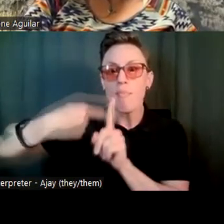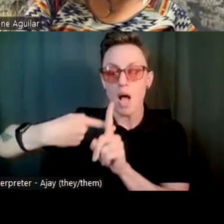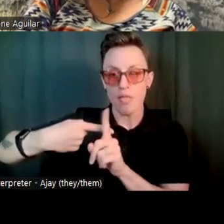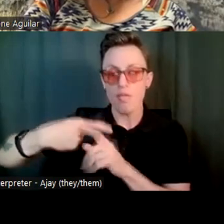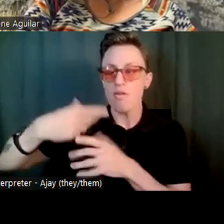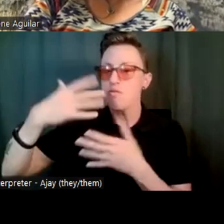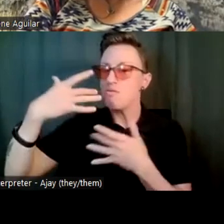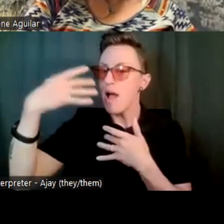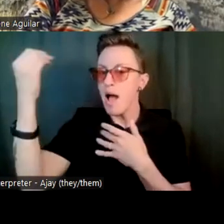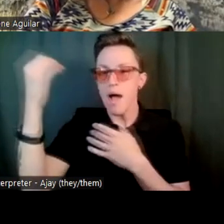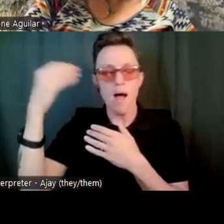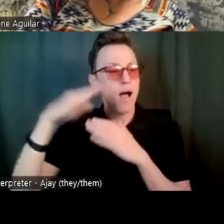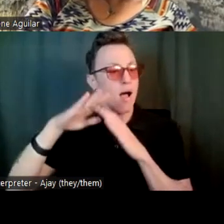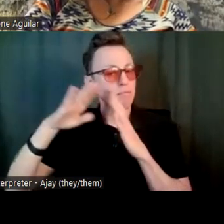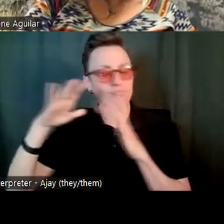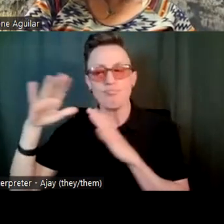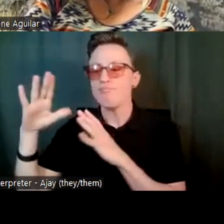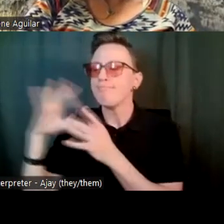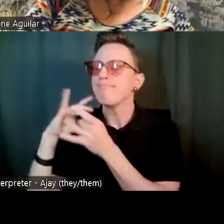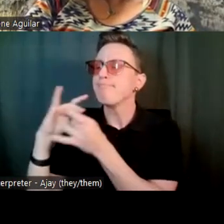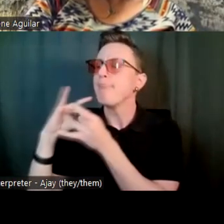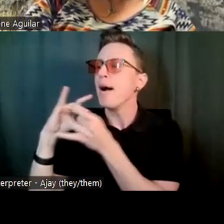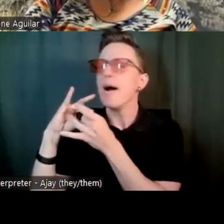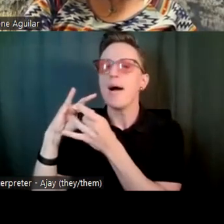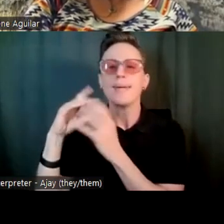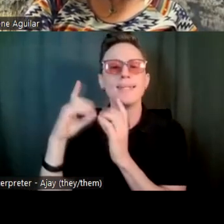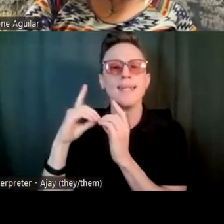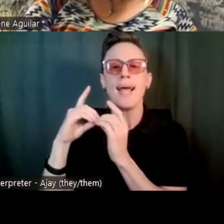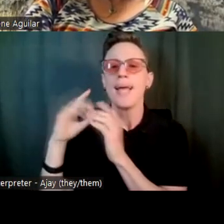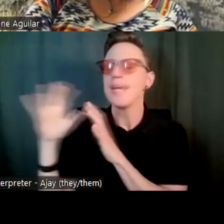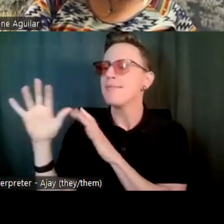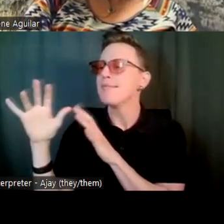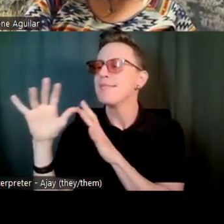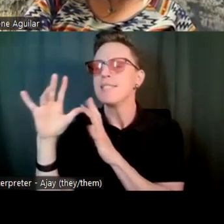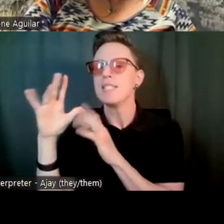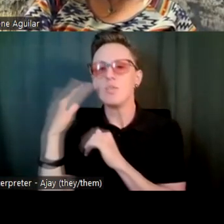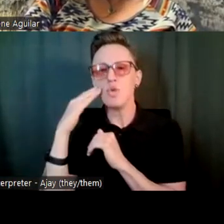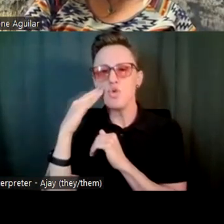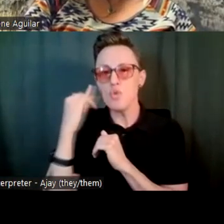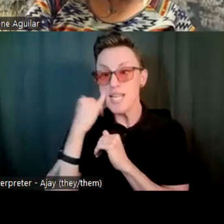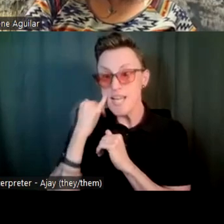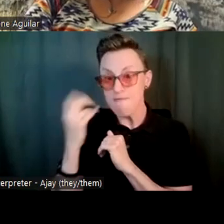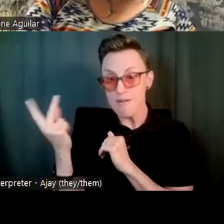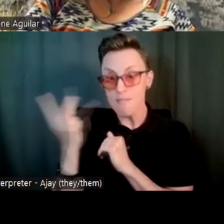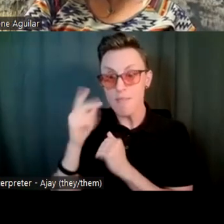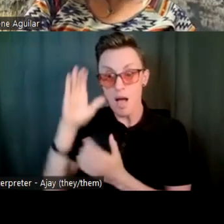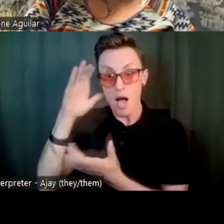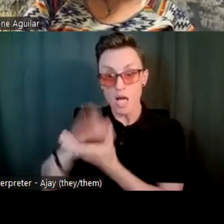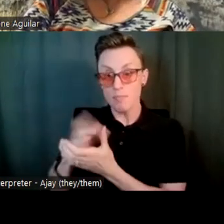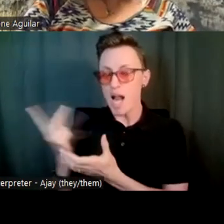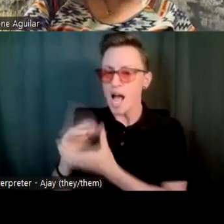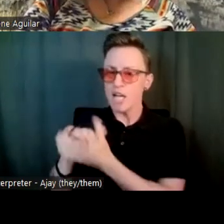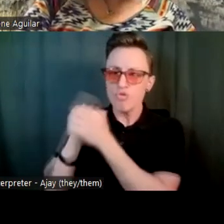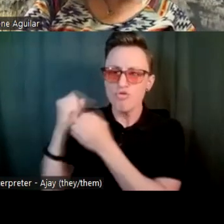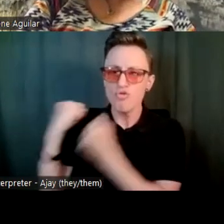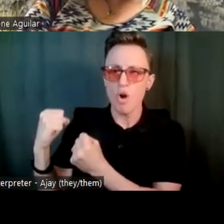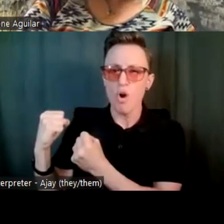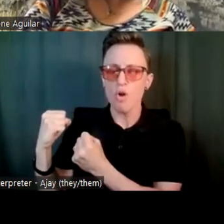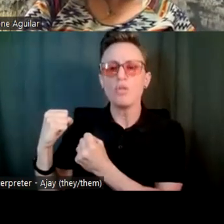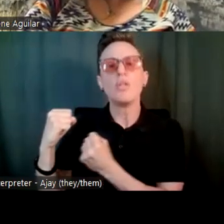house and bond together. Um, because we knew that the stronger we were, the stronger we were for our fights.